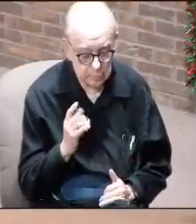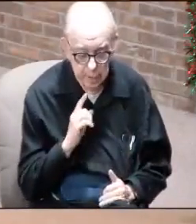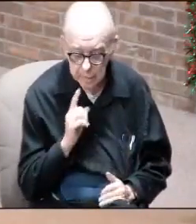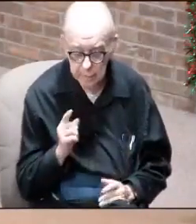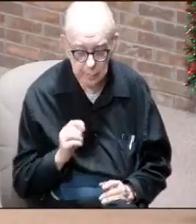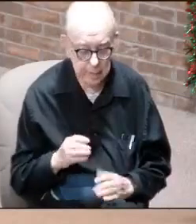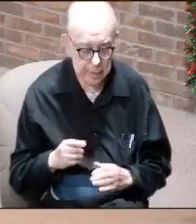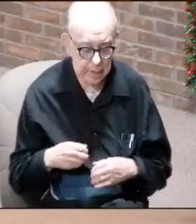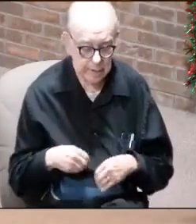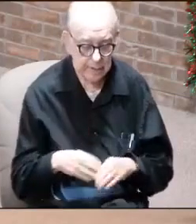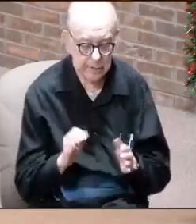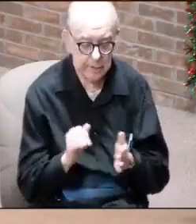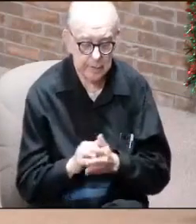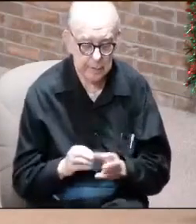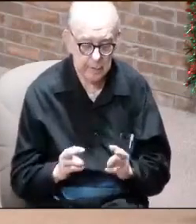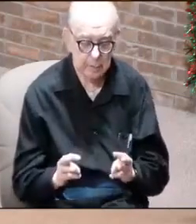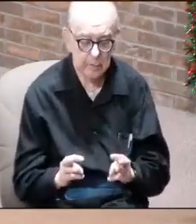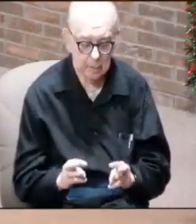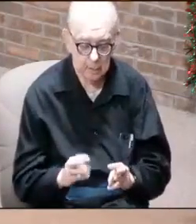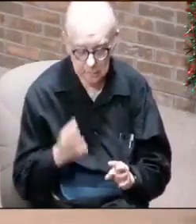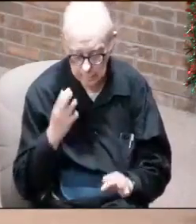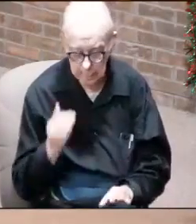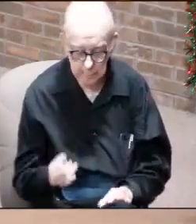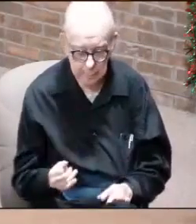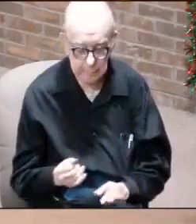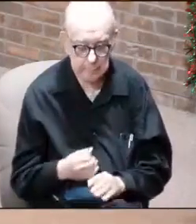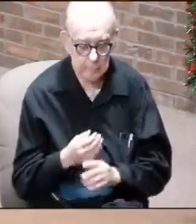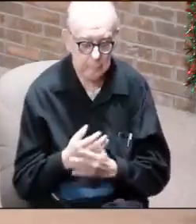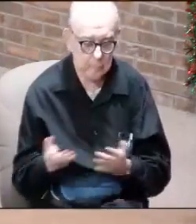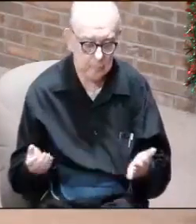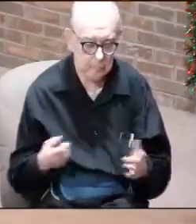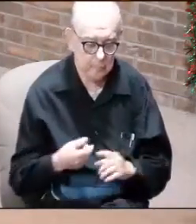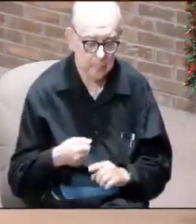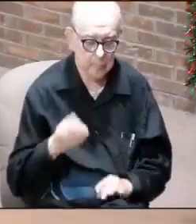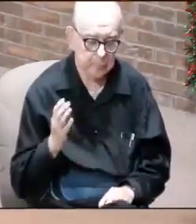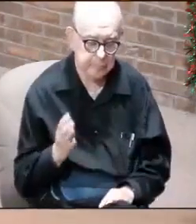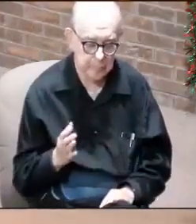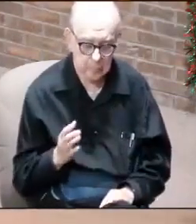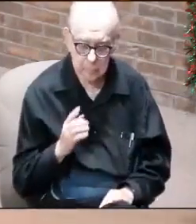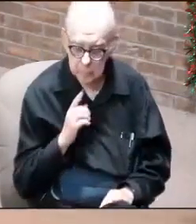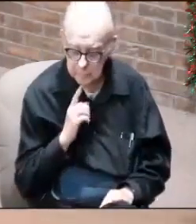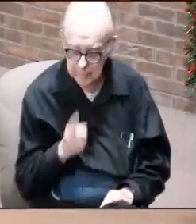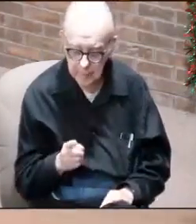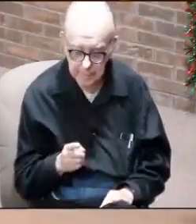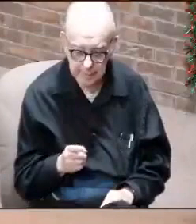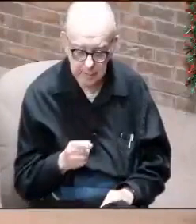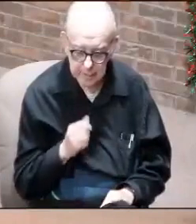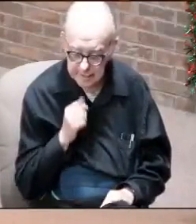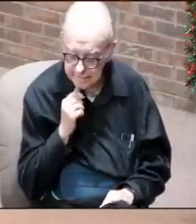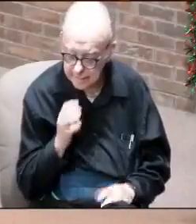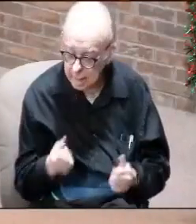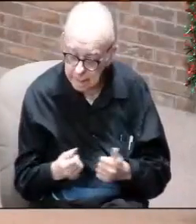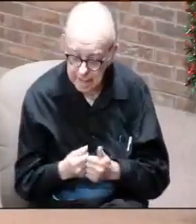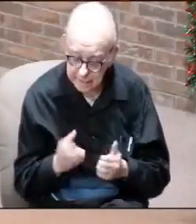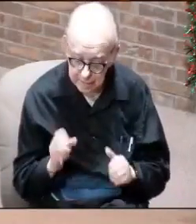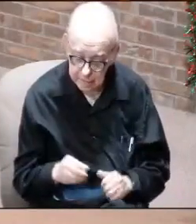direction? Why am I going here? Because everything from God, ladies and gentlemen, is not an accident.